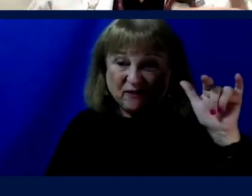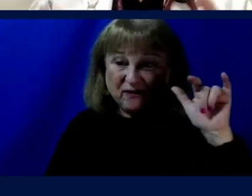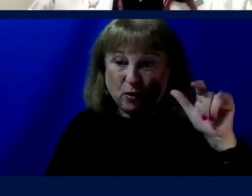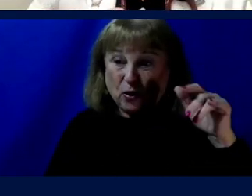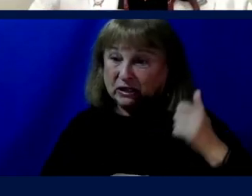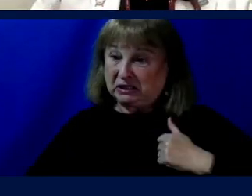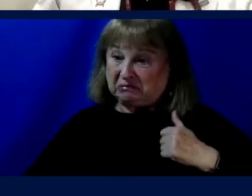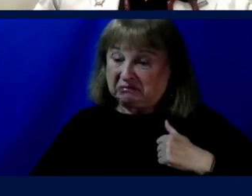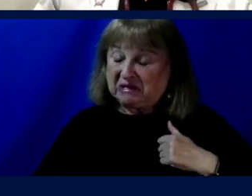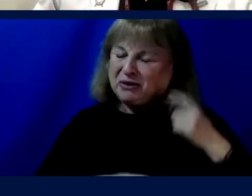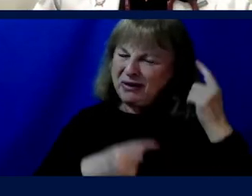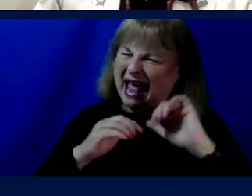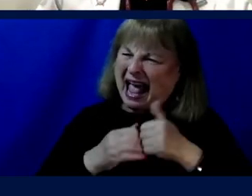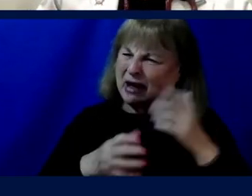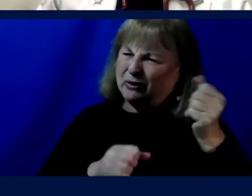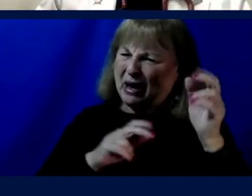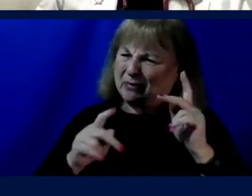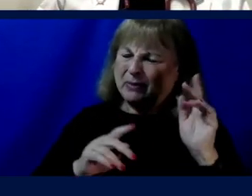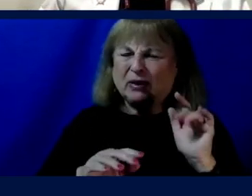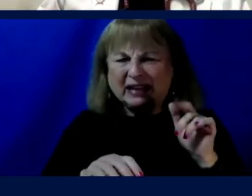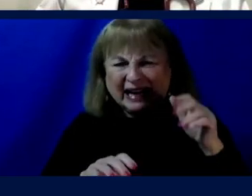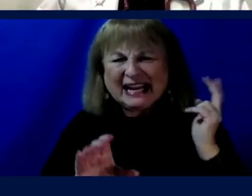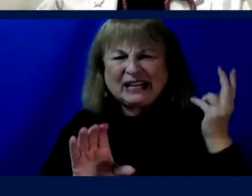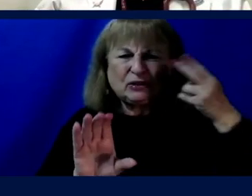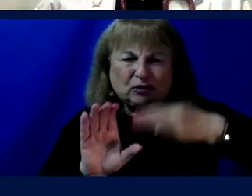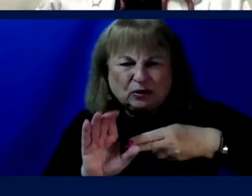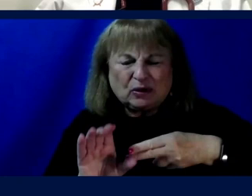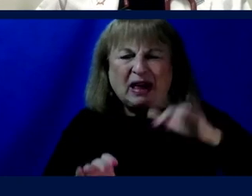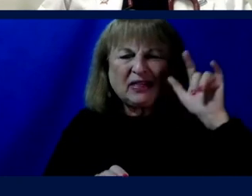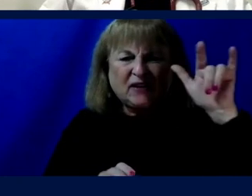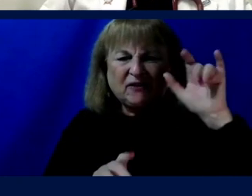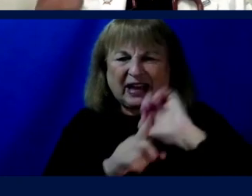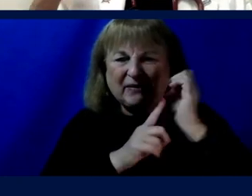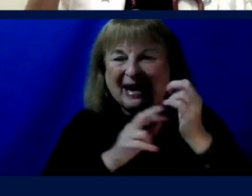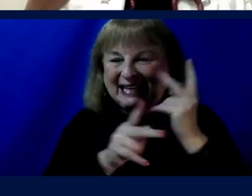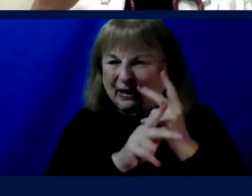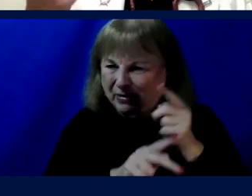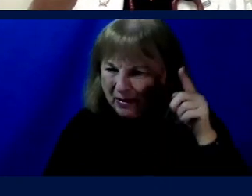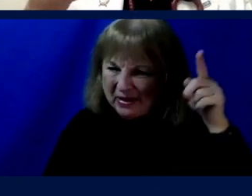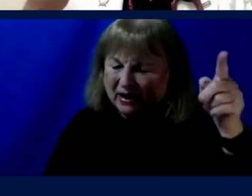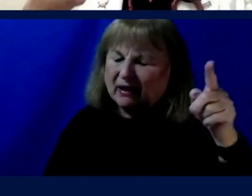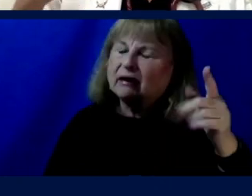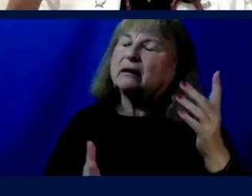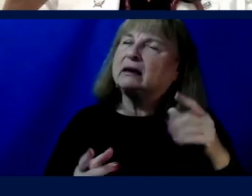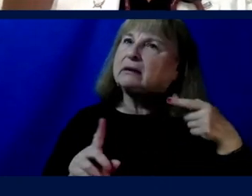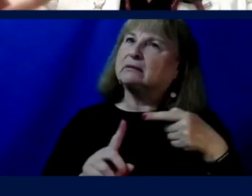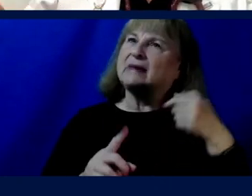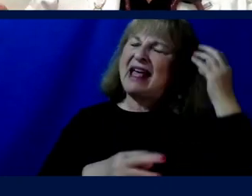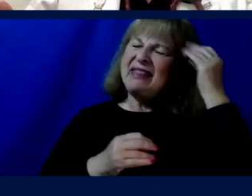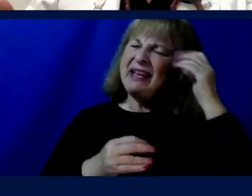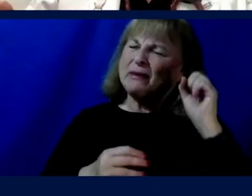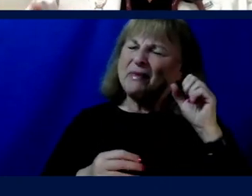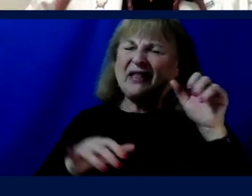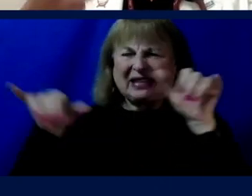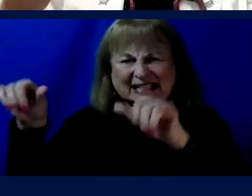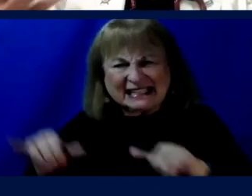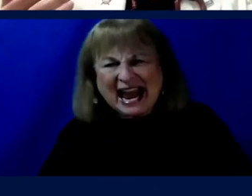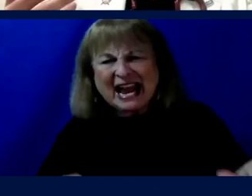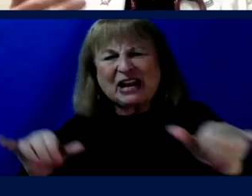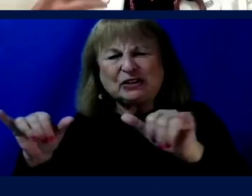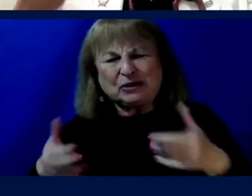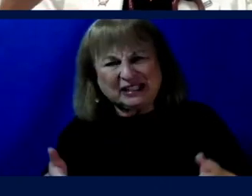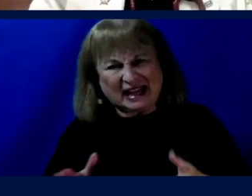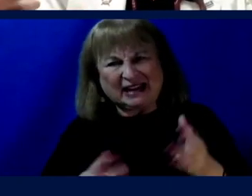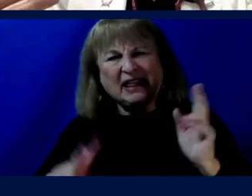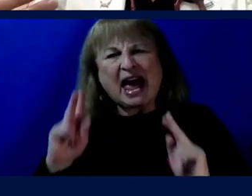how to get people into the flight environment and keep them into the flight environment. More to the point, I think about the standards that